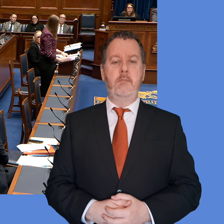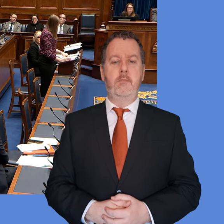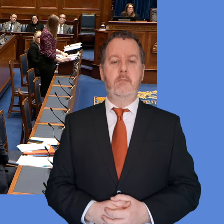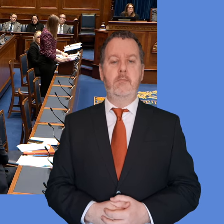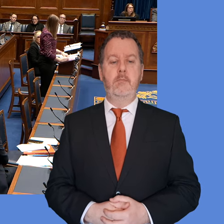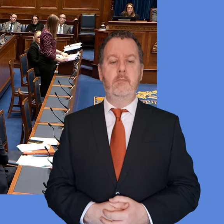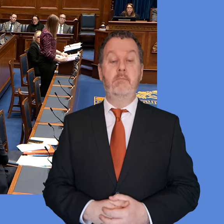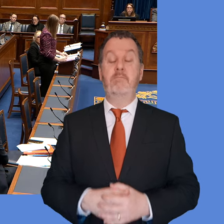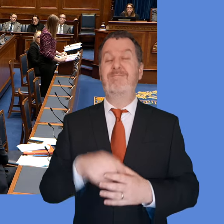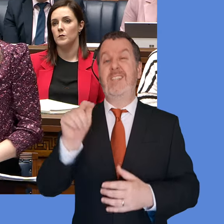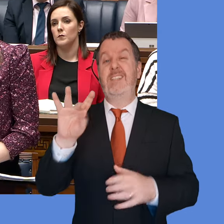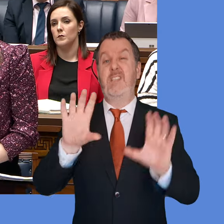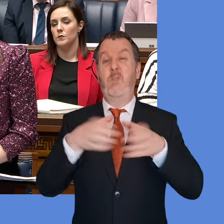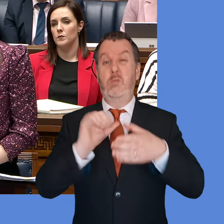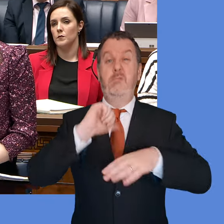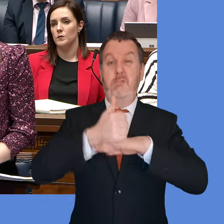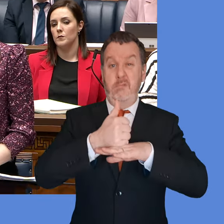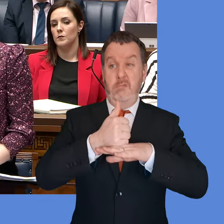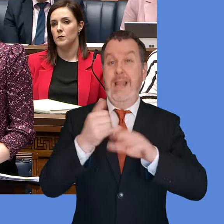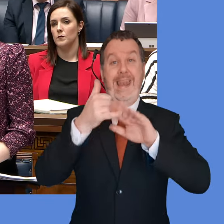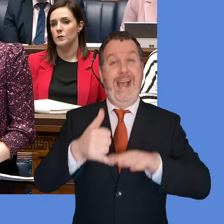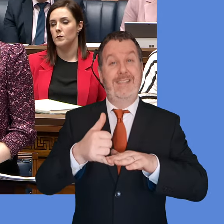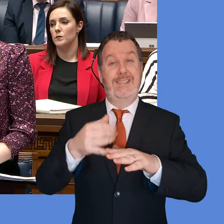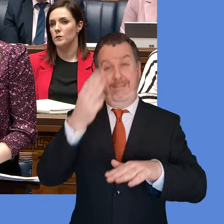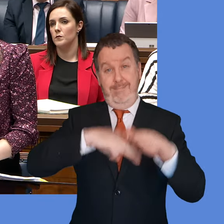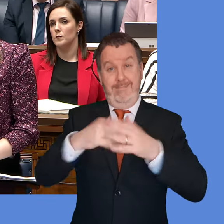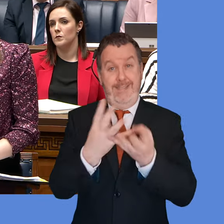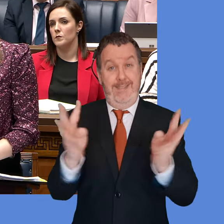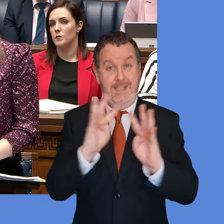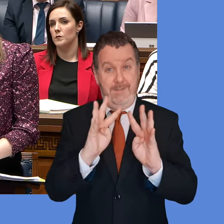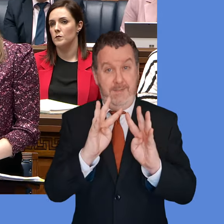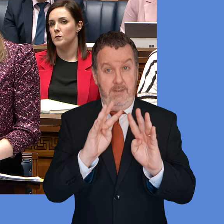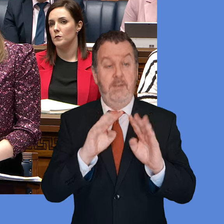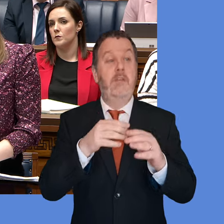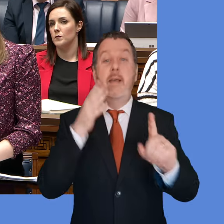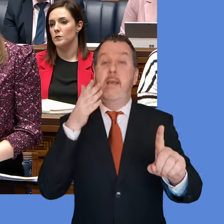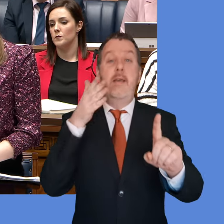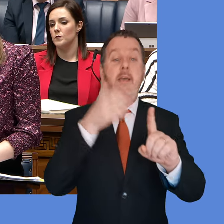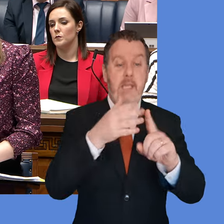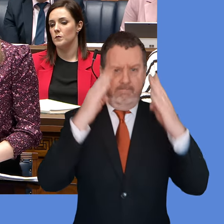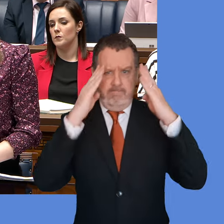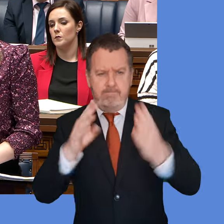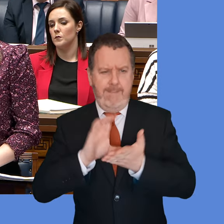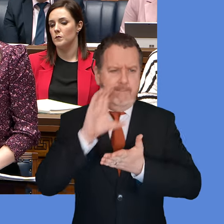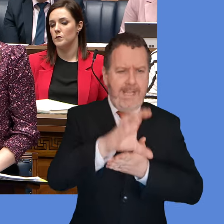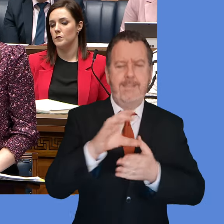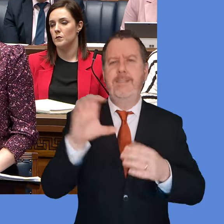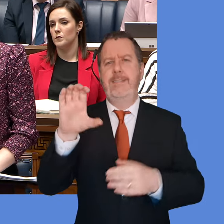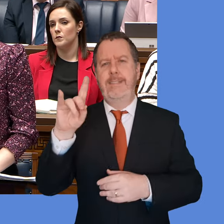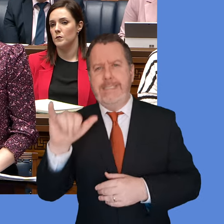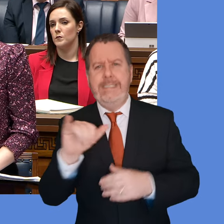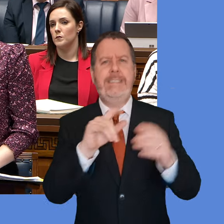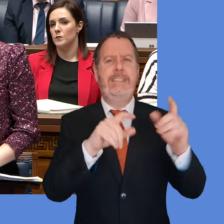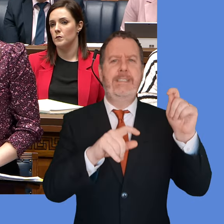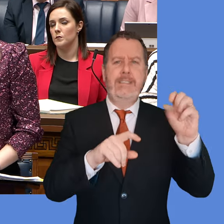So, the Task Force, as I said, was established by the last Executive. The High Street Task Force was established to look at enhancing investing in cities, towns and villages,